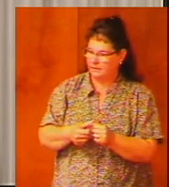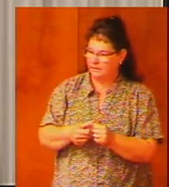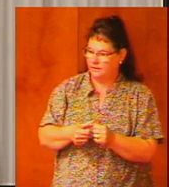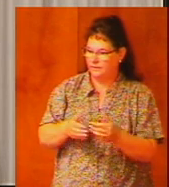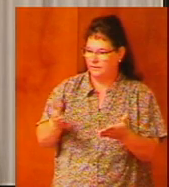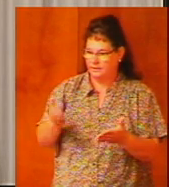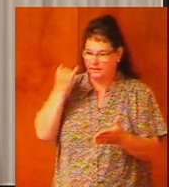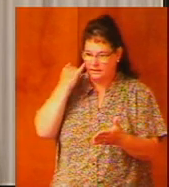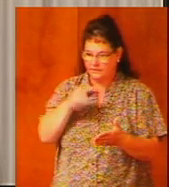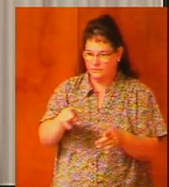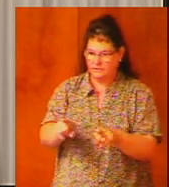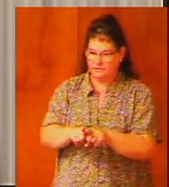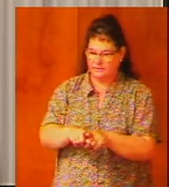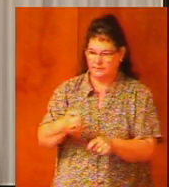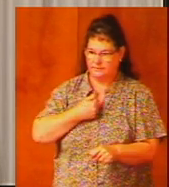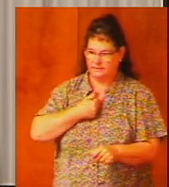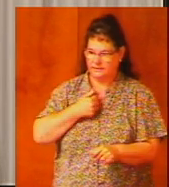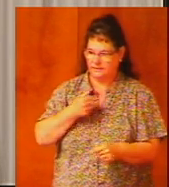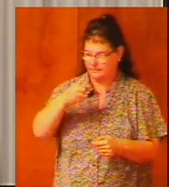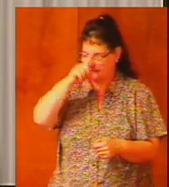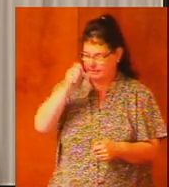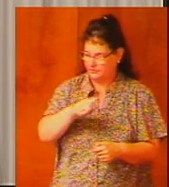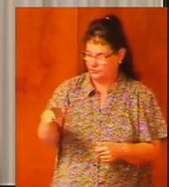well if you're like me it's because you forget